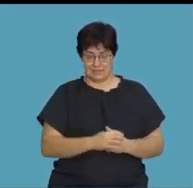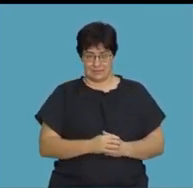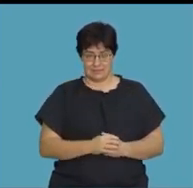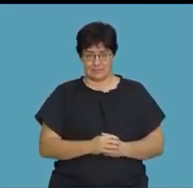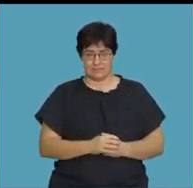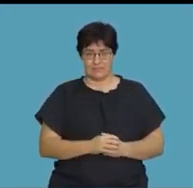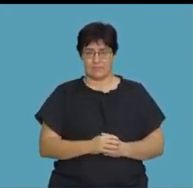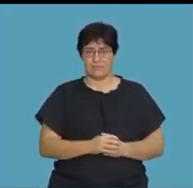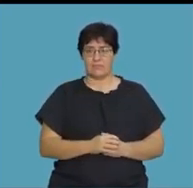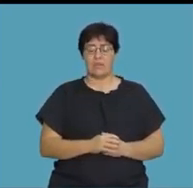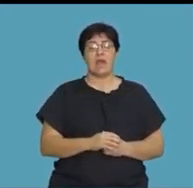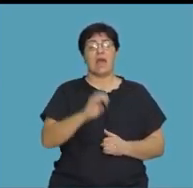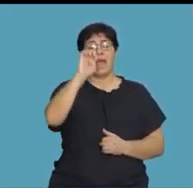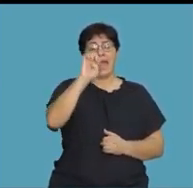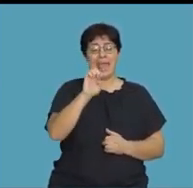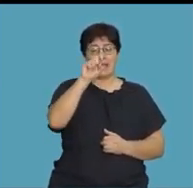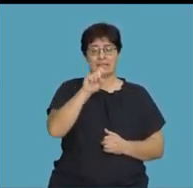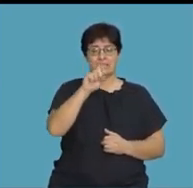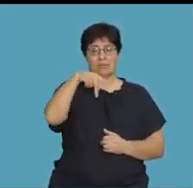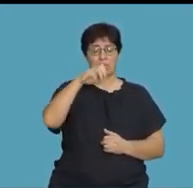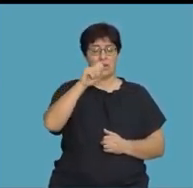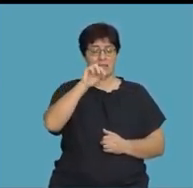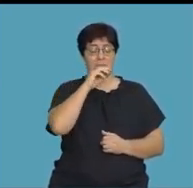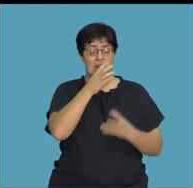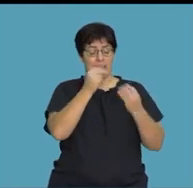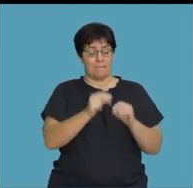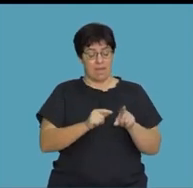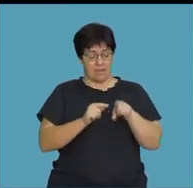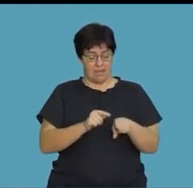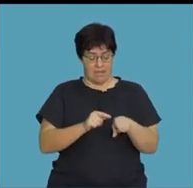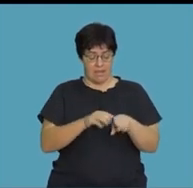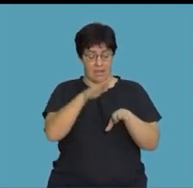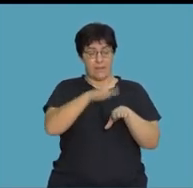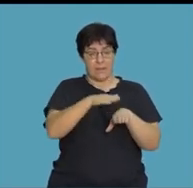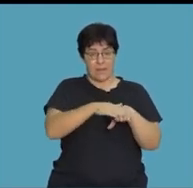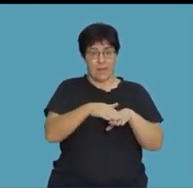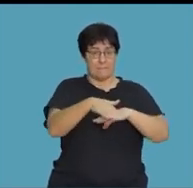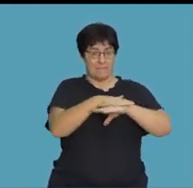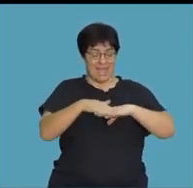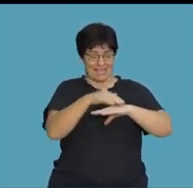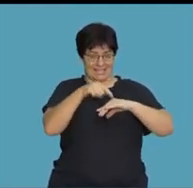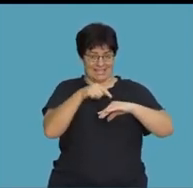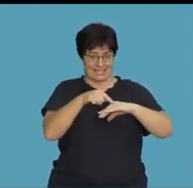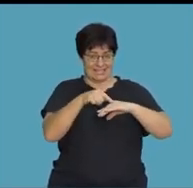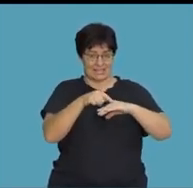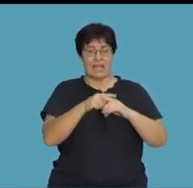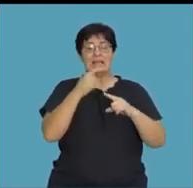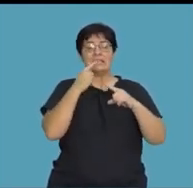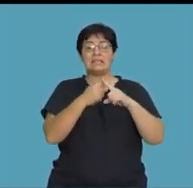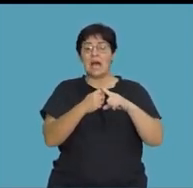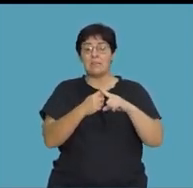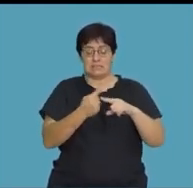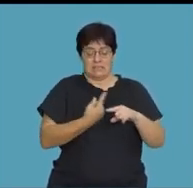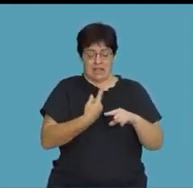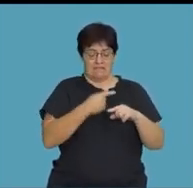an exponent refers to the number of times a number, and this number, we call it a base, is multiplied